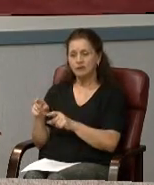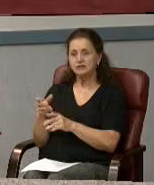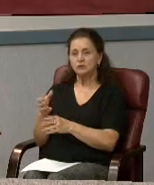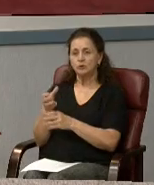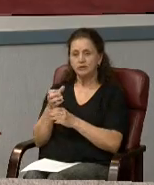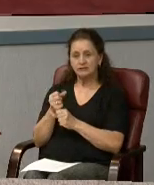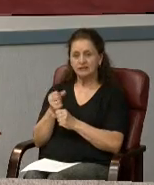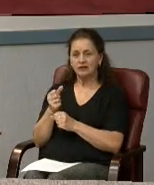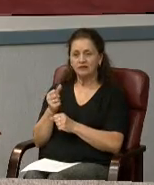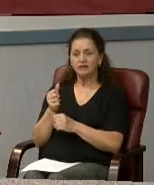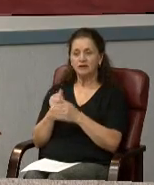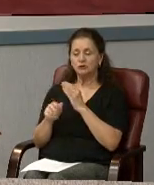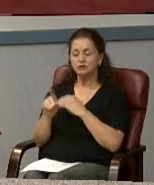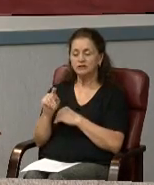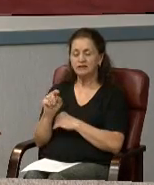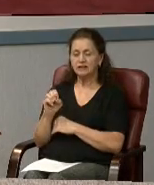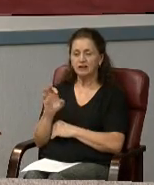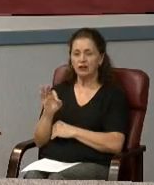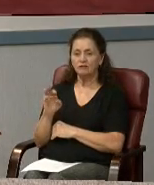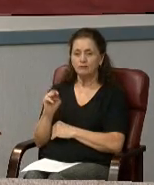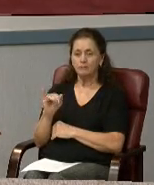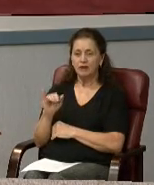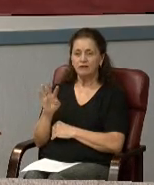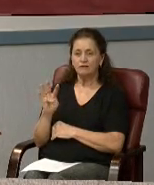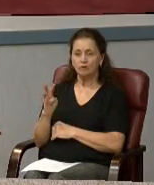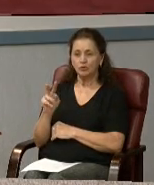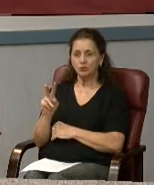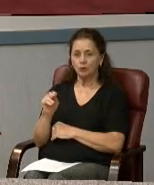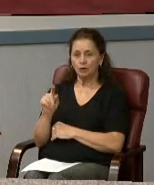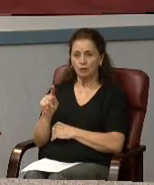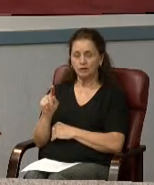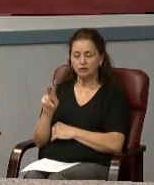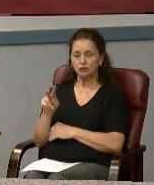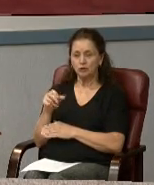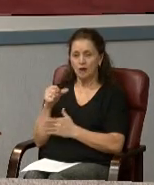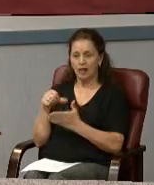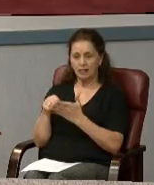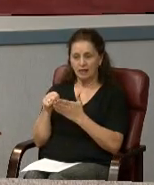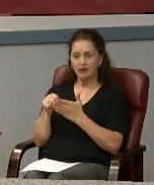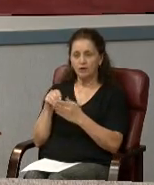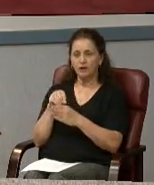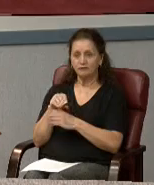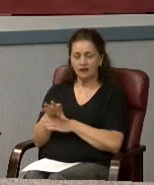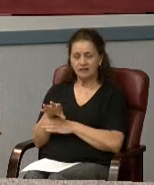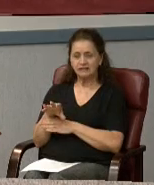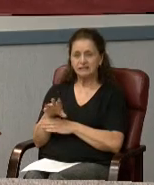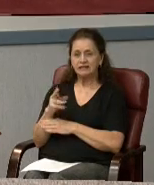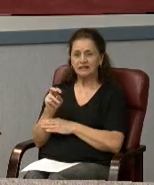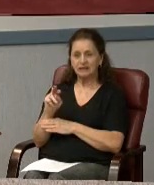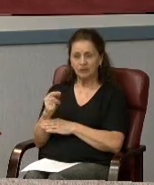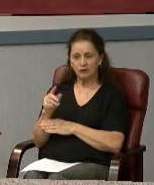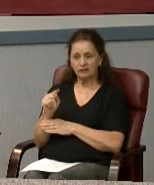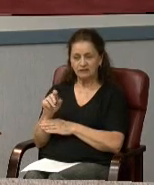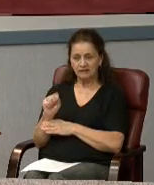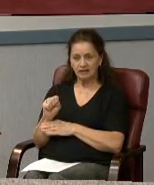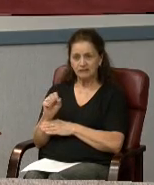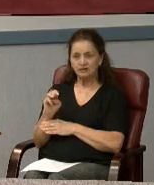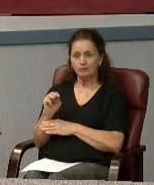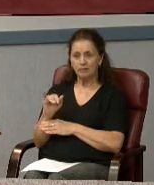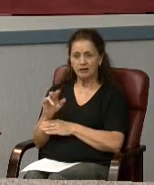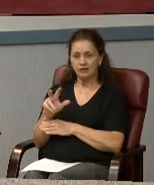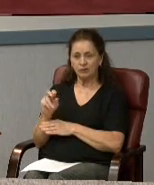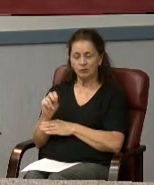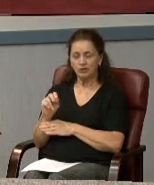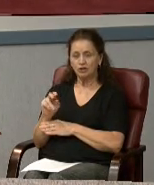Under date of May 4, 2012, letter of advising of the public hearing dates of May 30 and June 5, and the